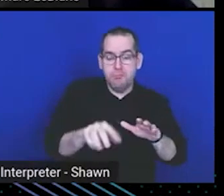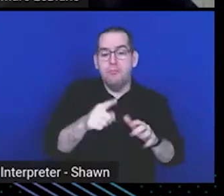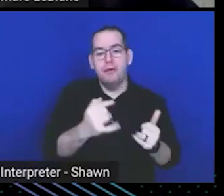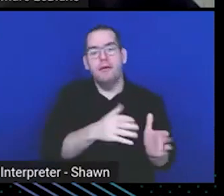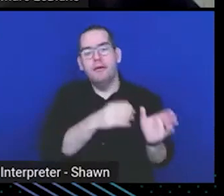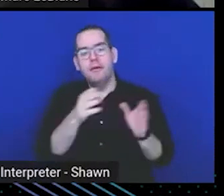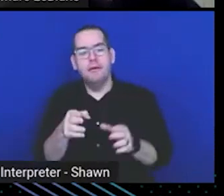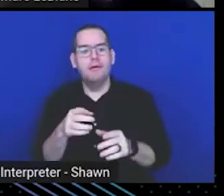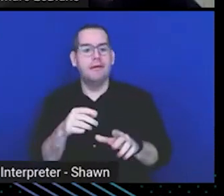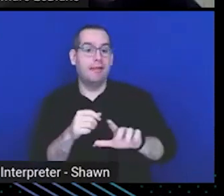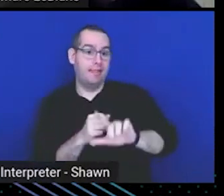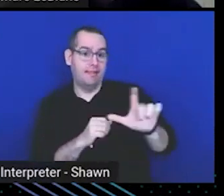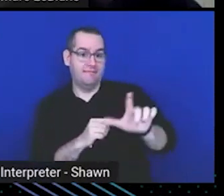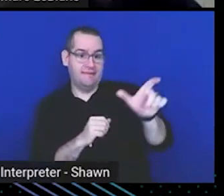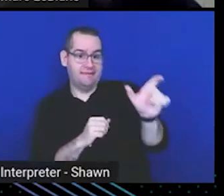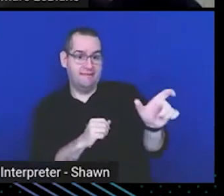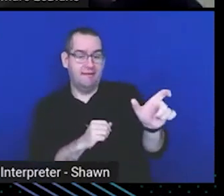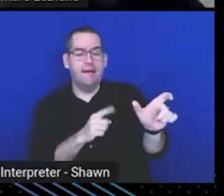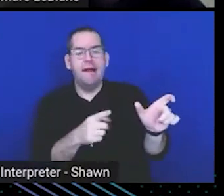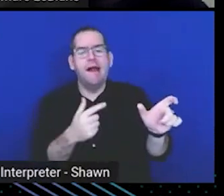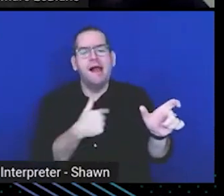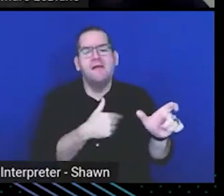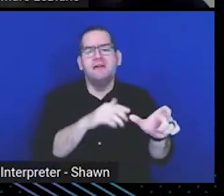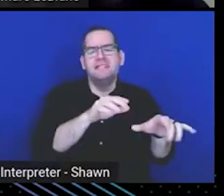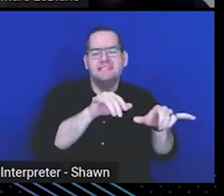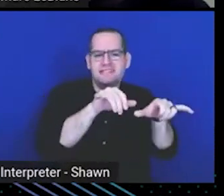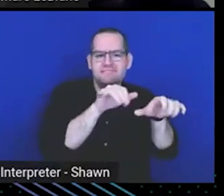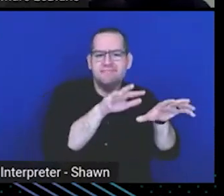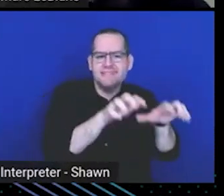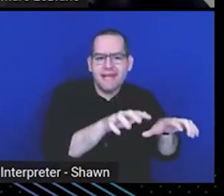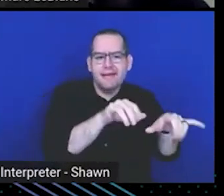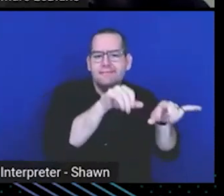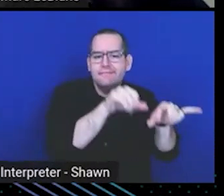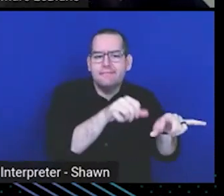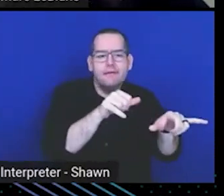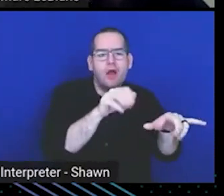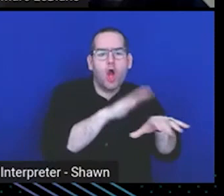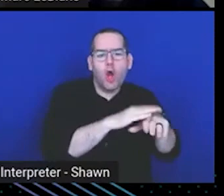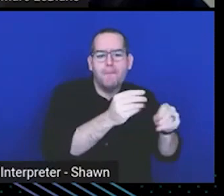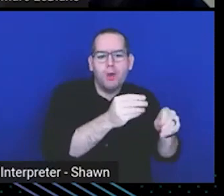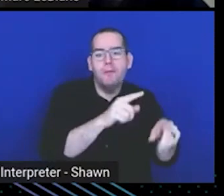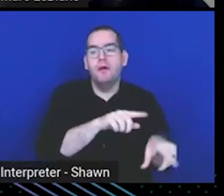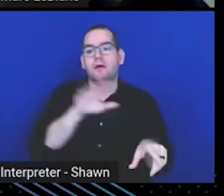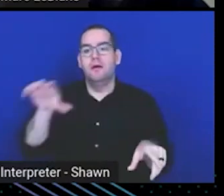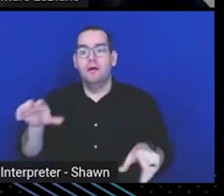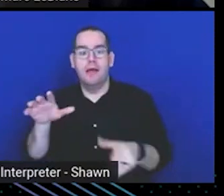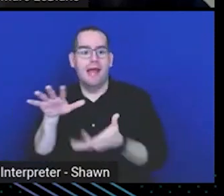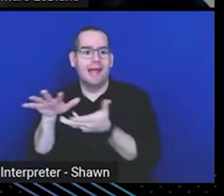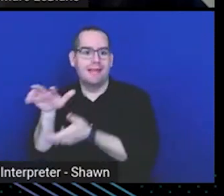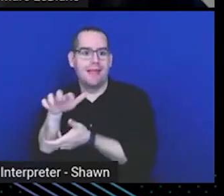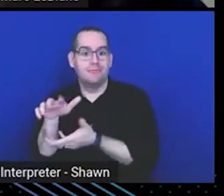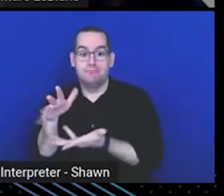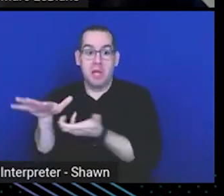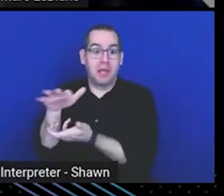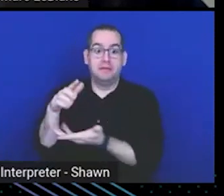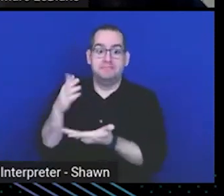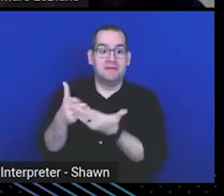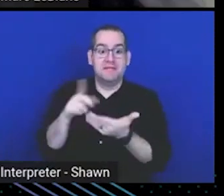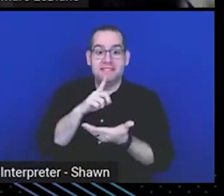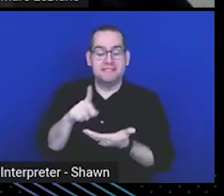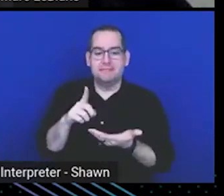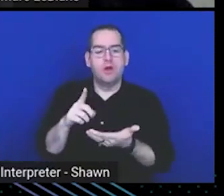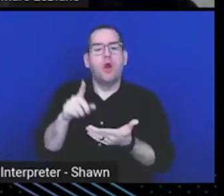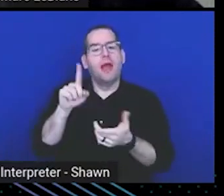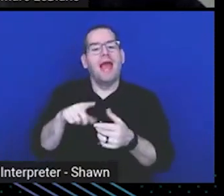static, monolithic, on-premise data center, and we have some cloud stuff. Don't know what the cloud stuff is, but we have to care about